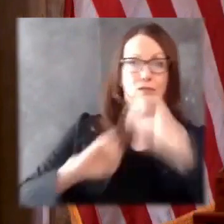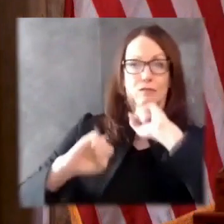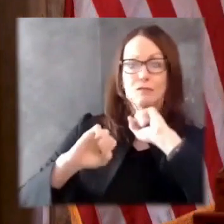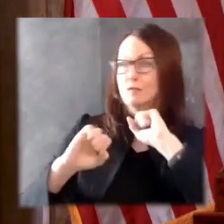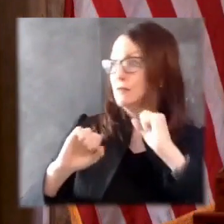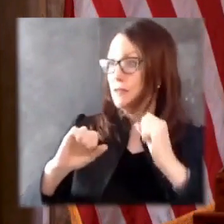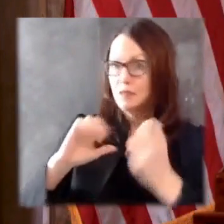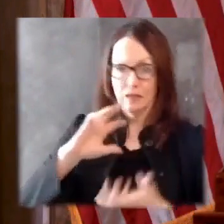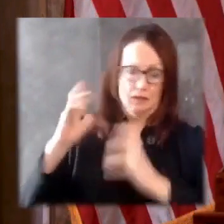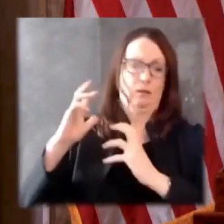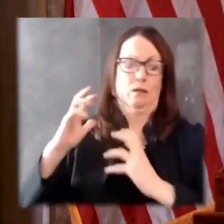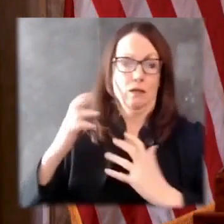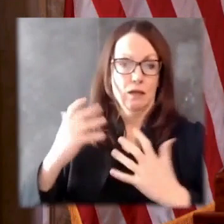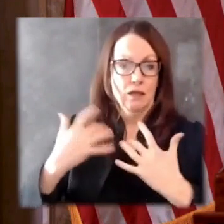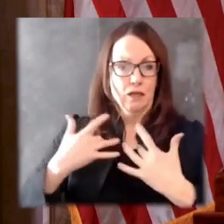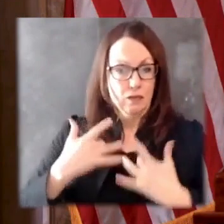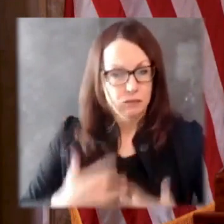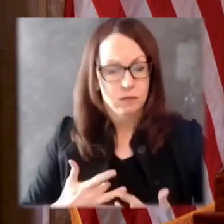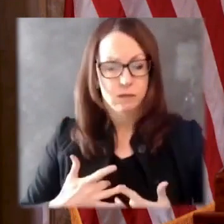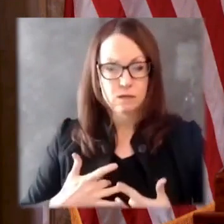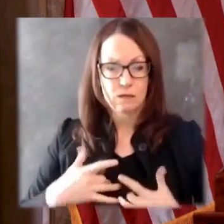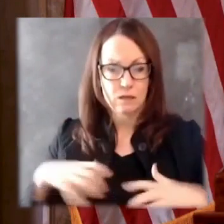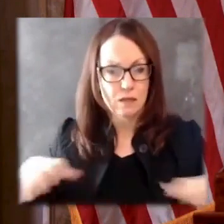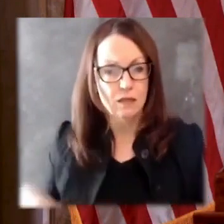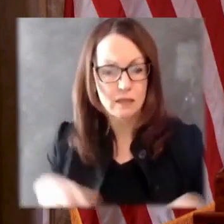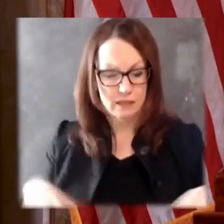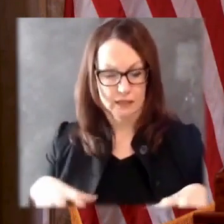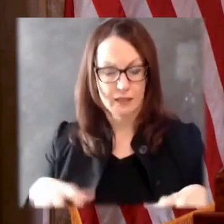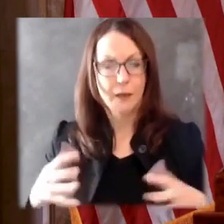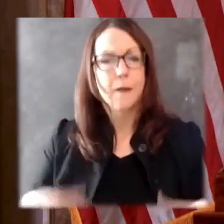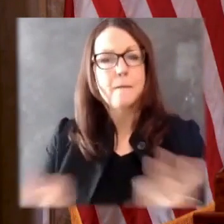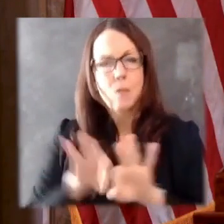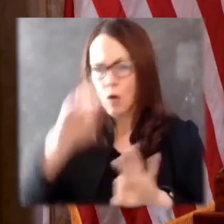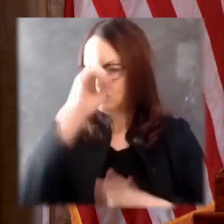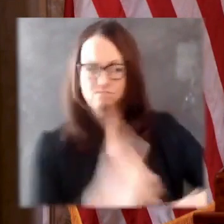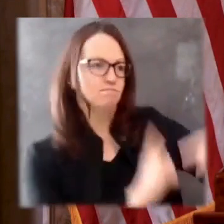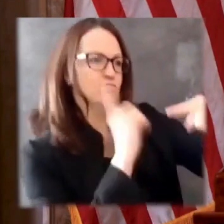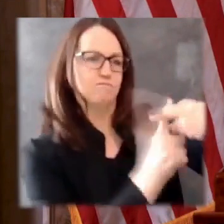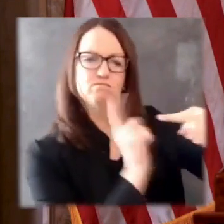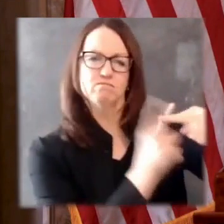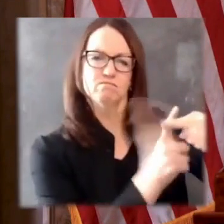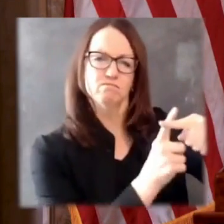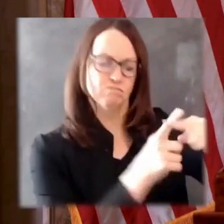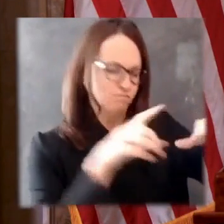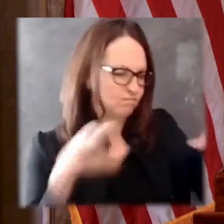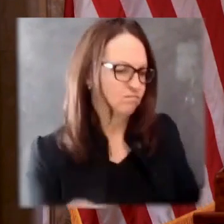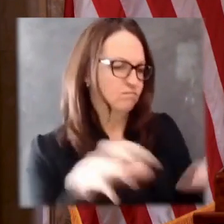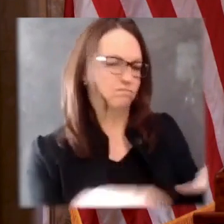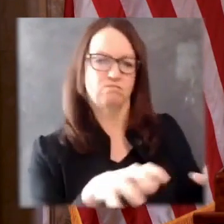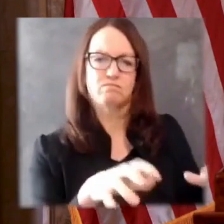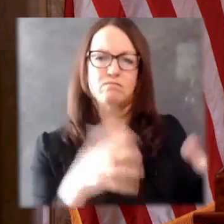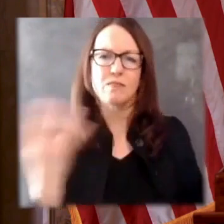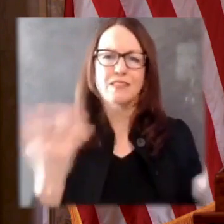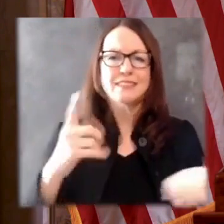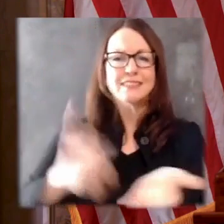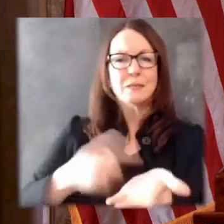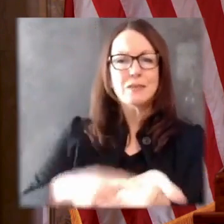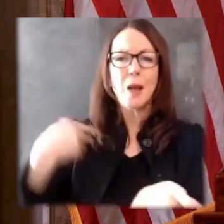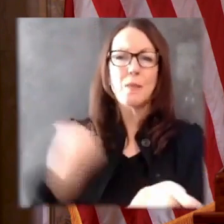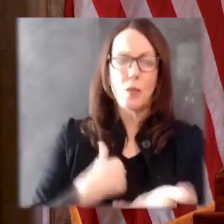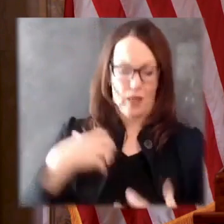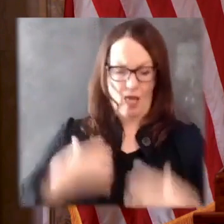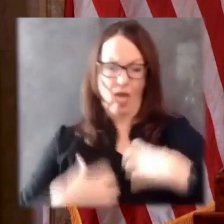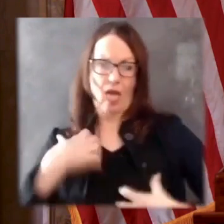Yes, sometimes doing what's best and what is right lost out to elected officials who chose politics and political